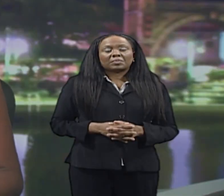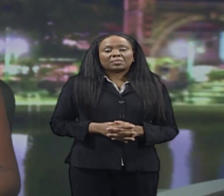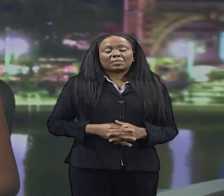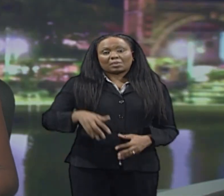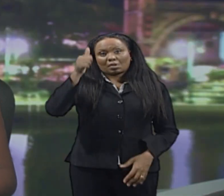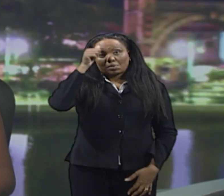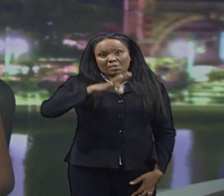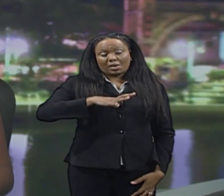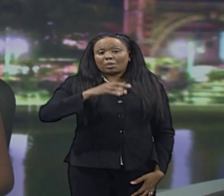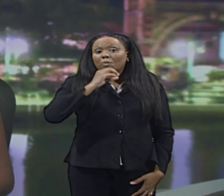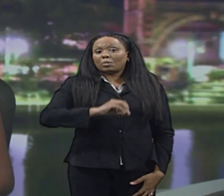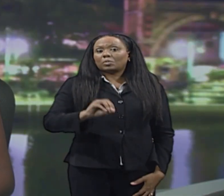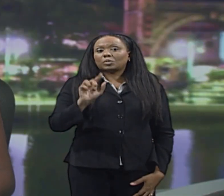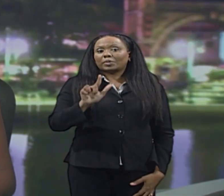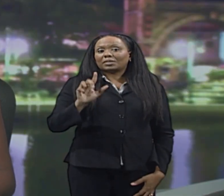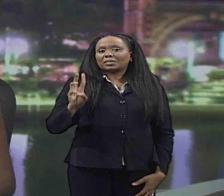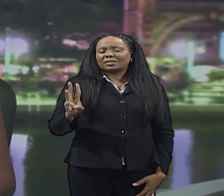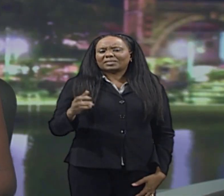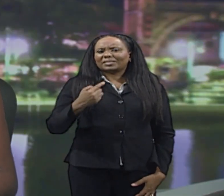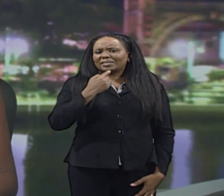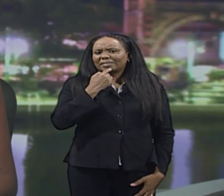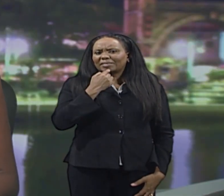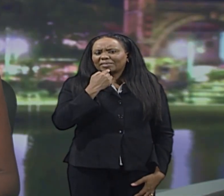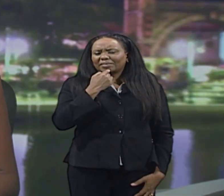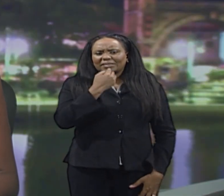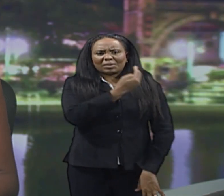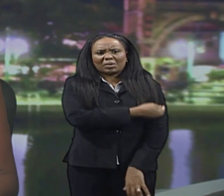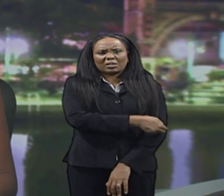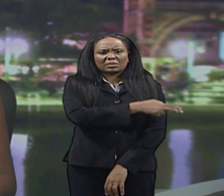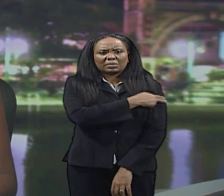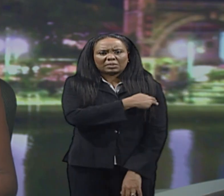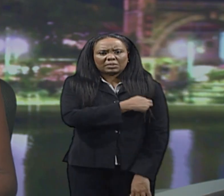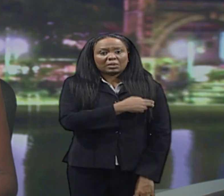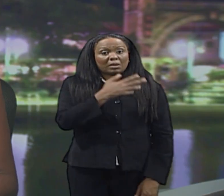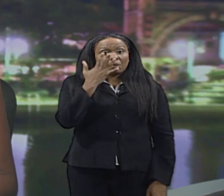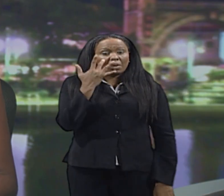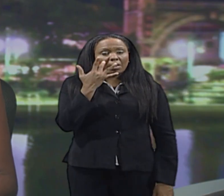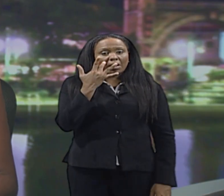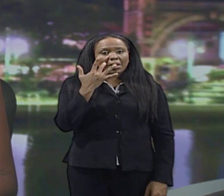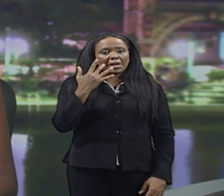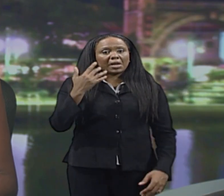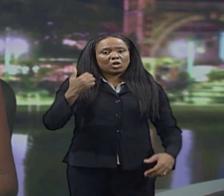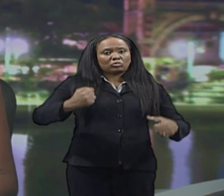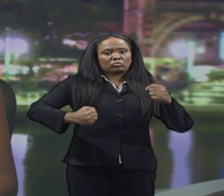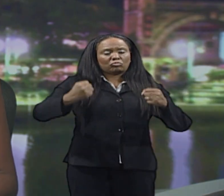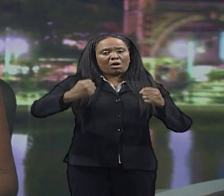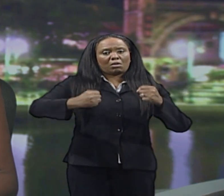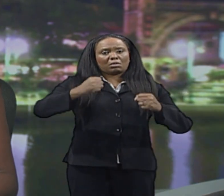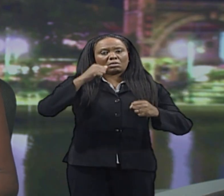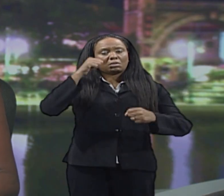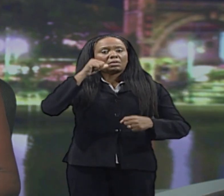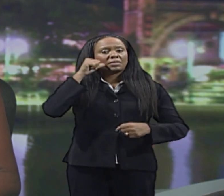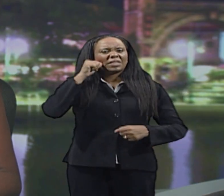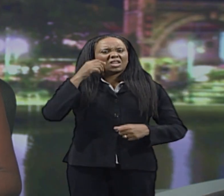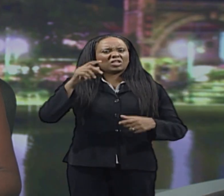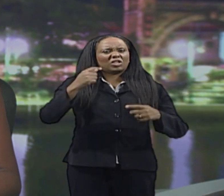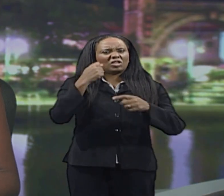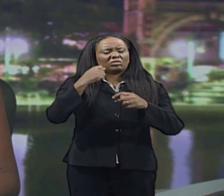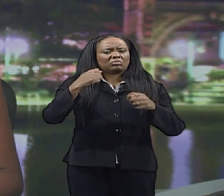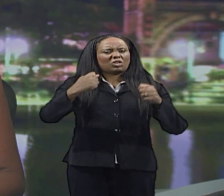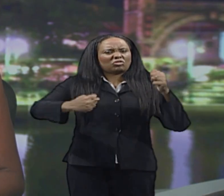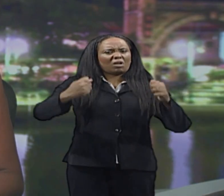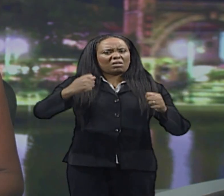A 26-year-old man is in serious condition at the Queen Elizabeth Hospital after falling from a truck during a DLP